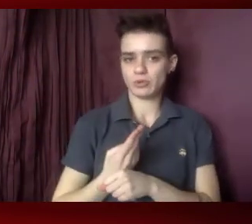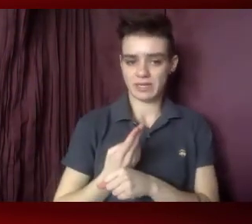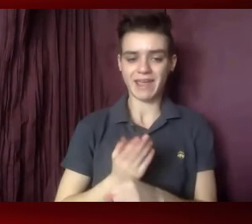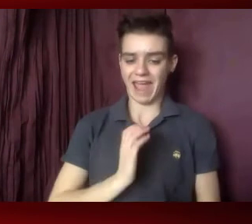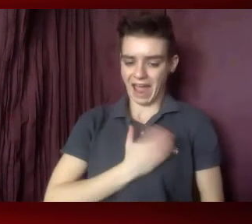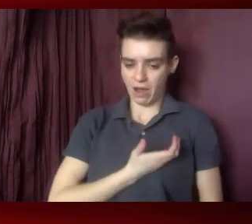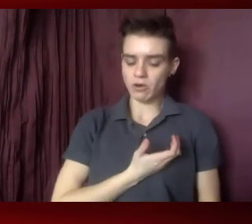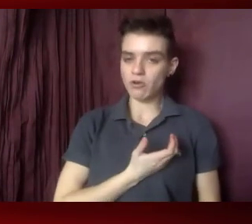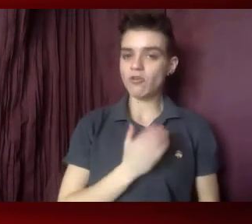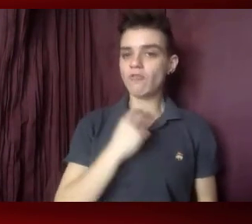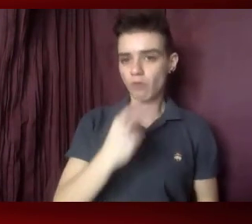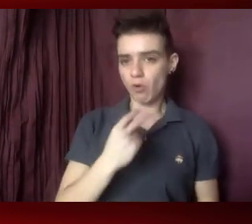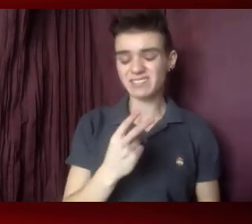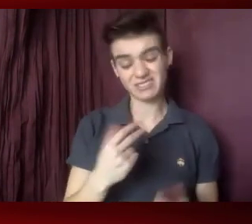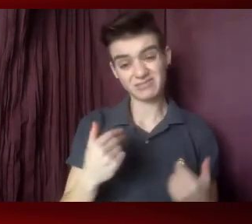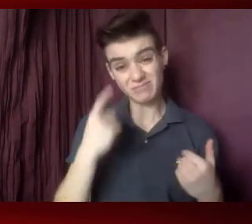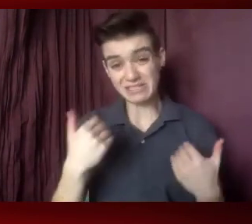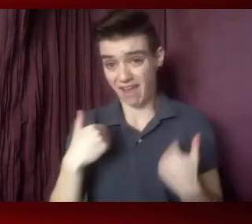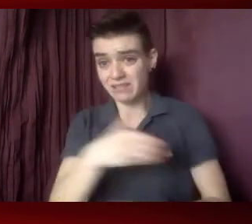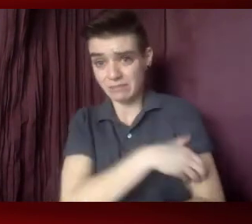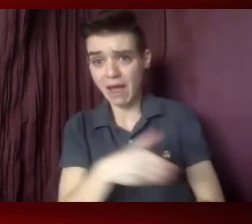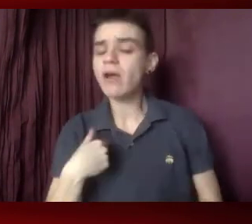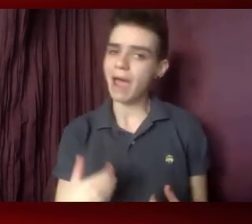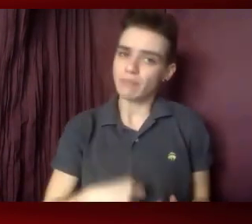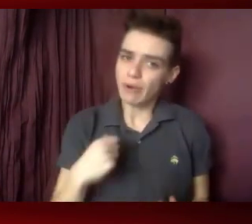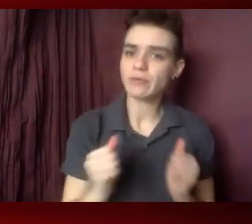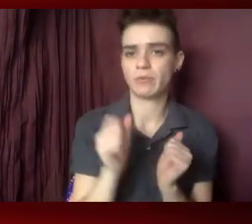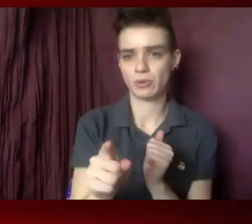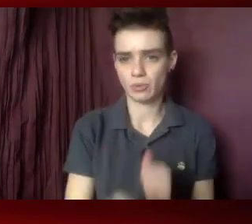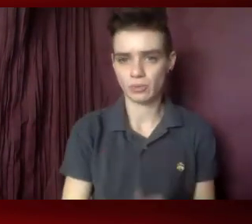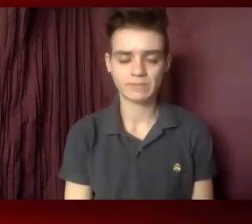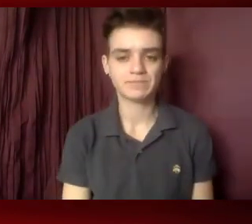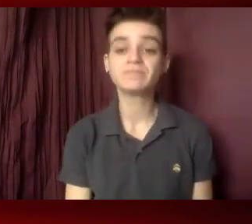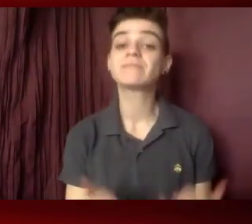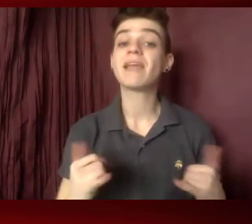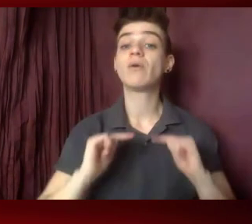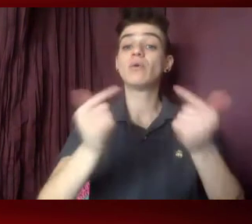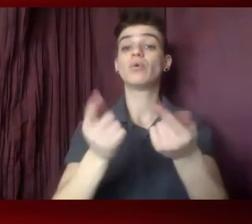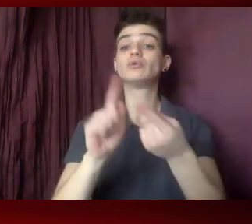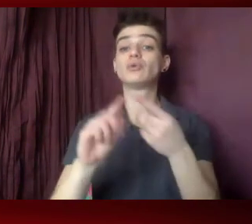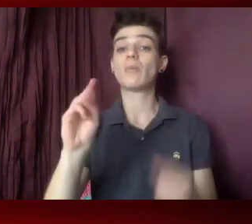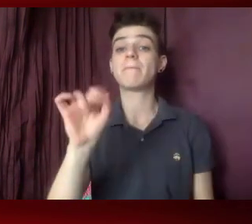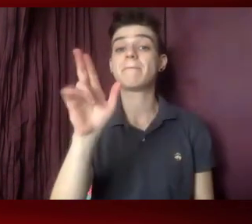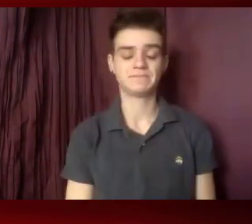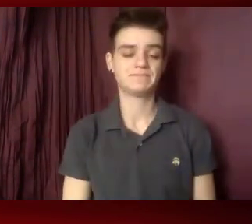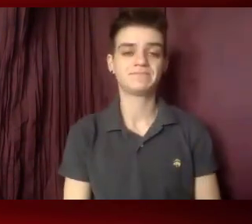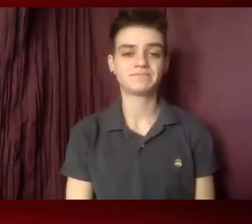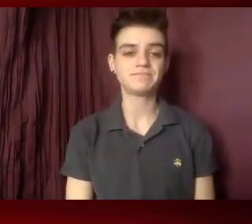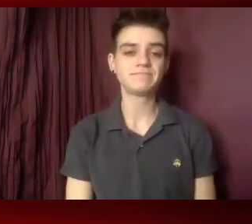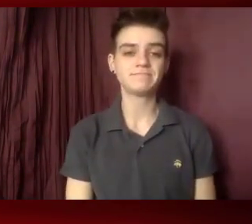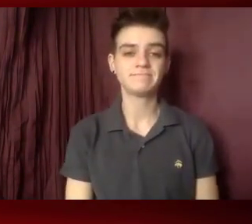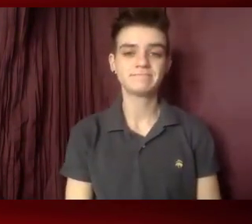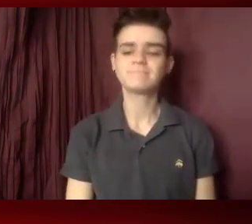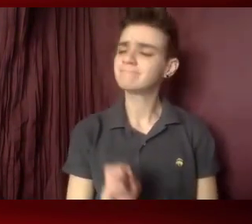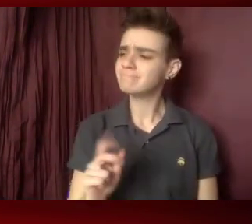and I am so proud to be among you all. I will now turn the mic back over to Marianne. Thank you. Thank you,